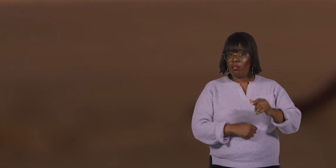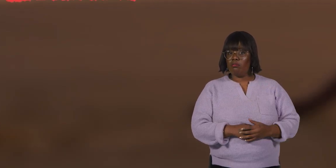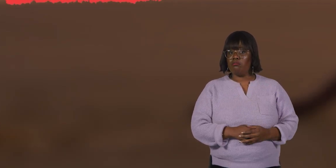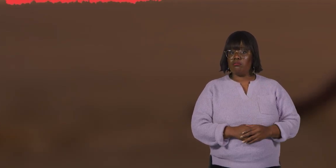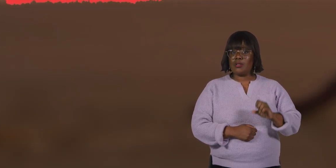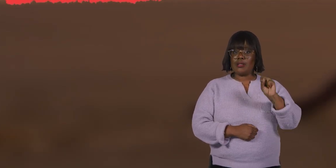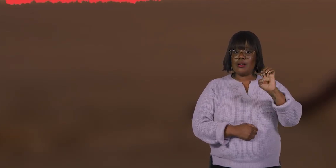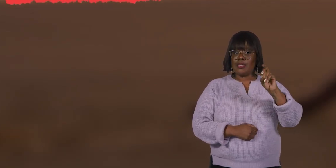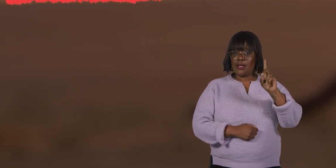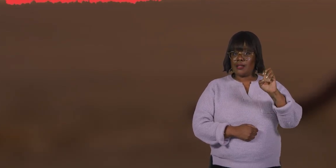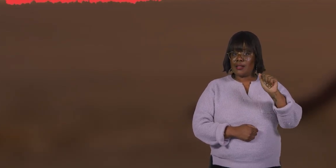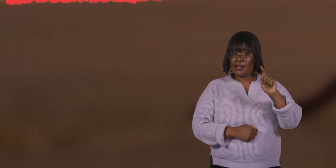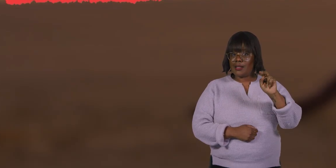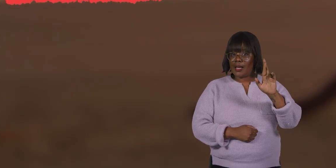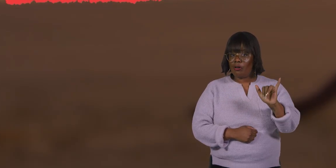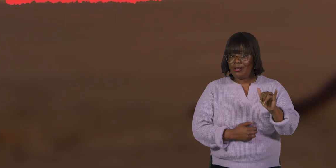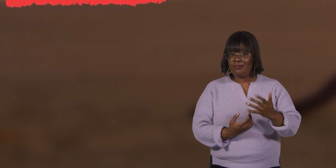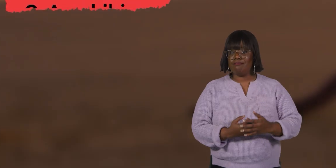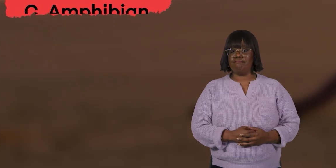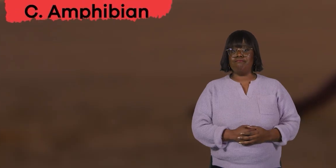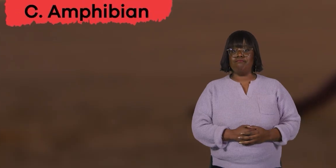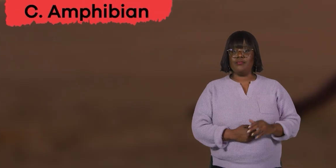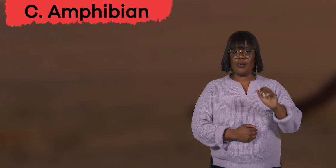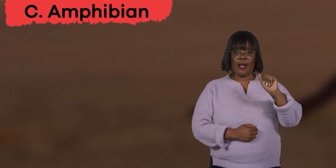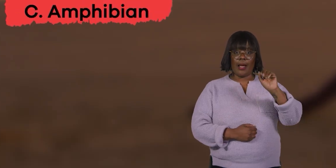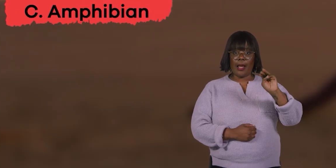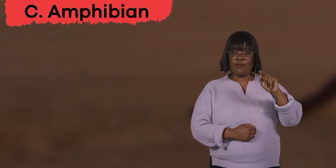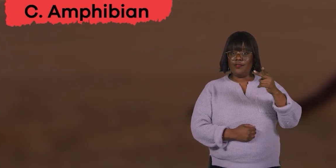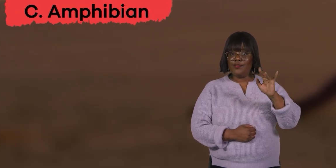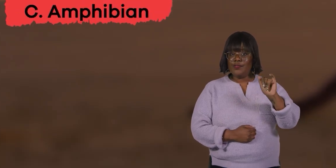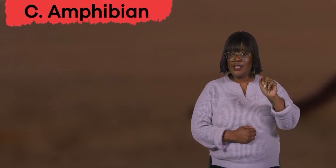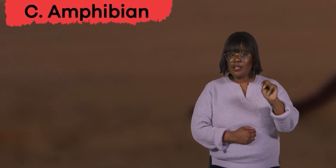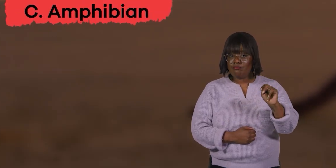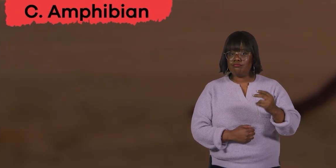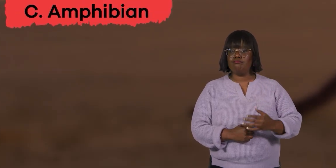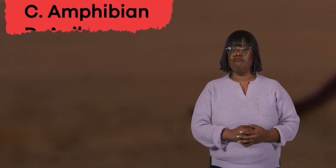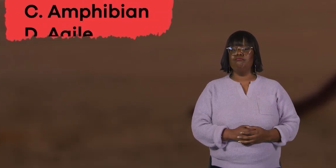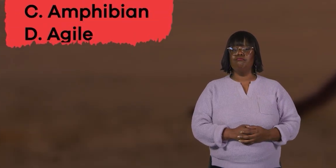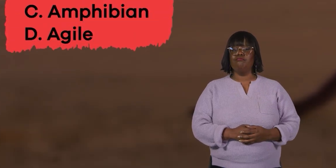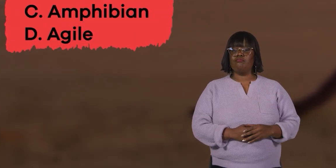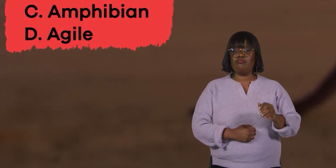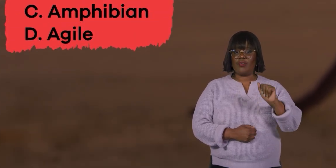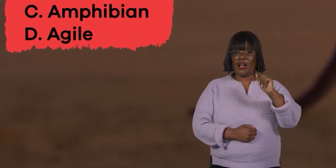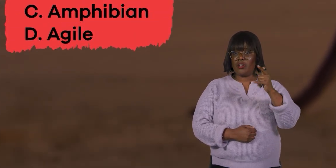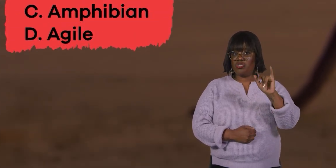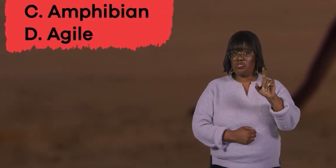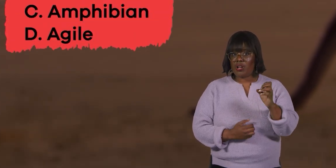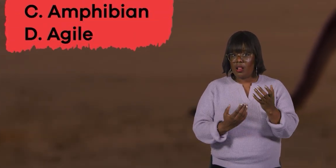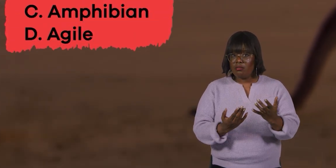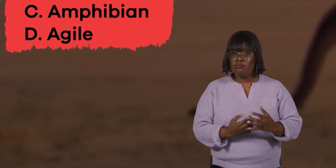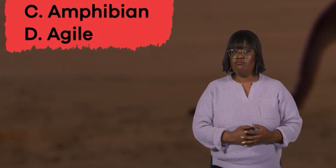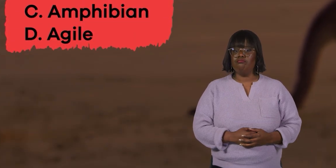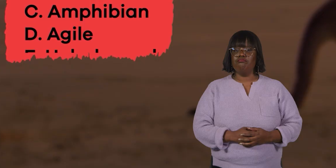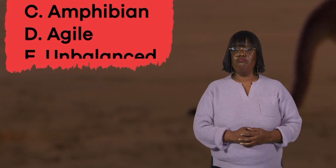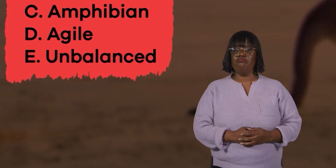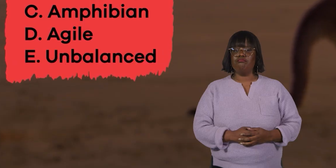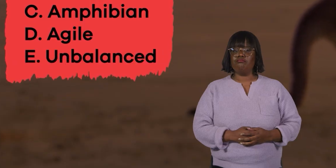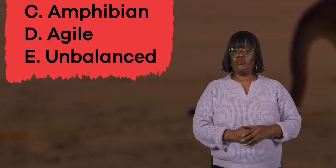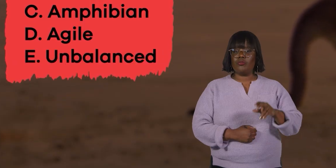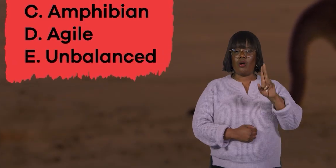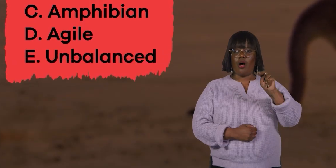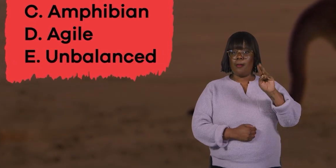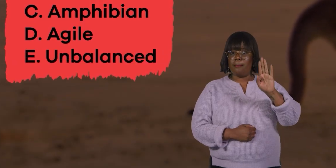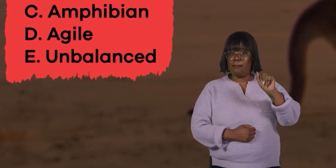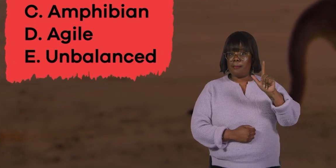B. Sedentary. C. Amphibian. D. Agile. E.